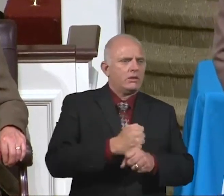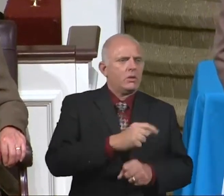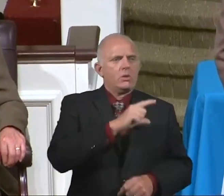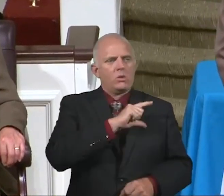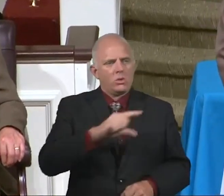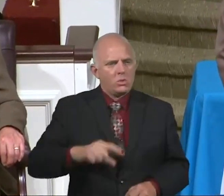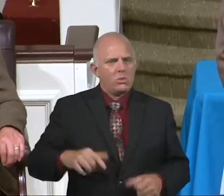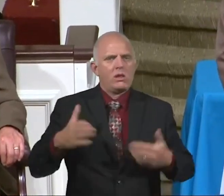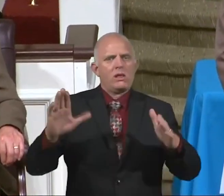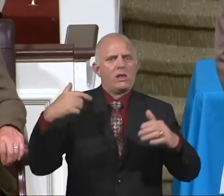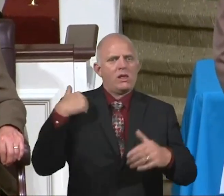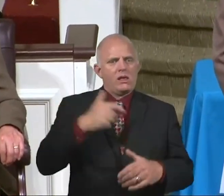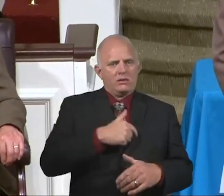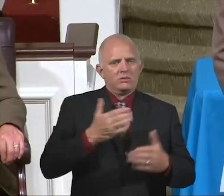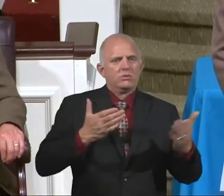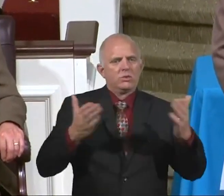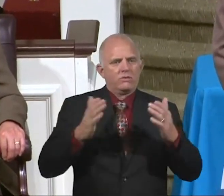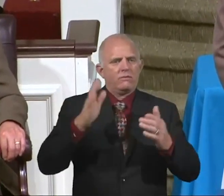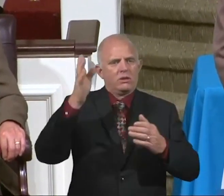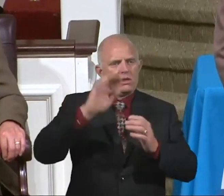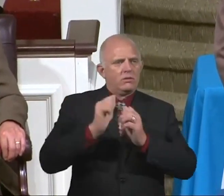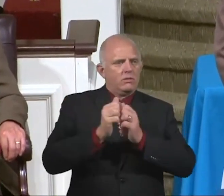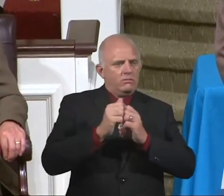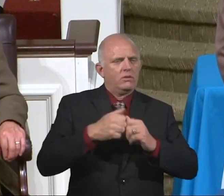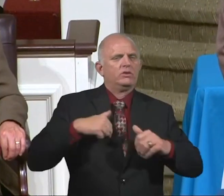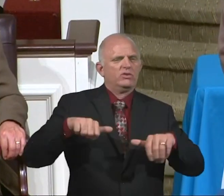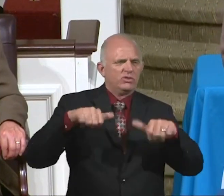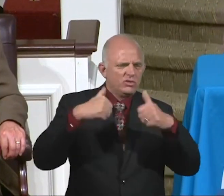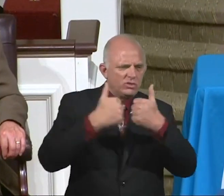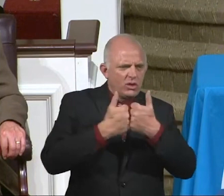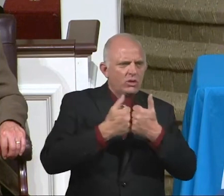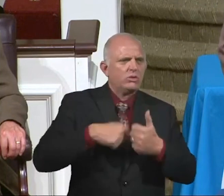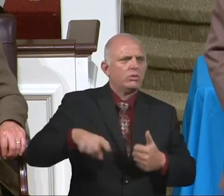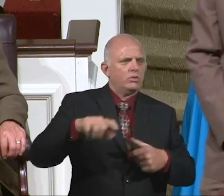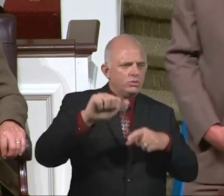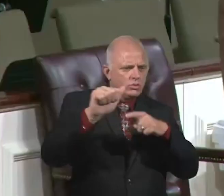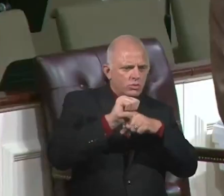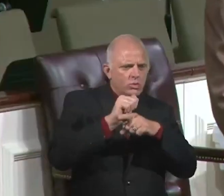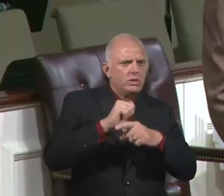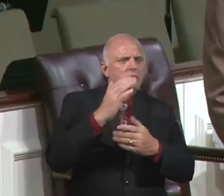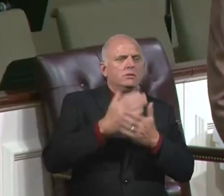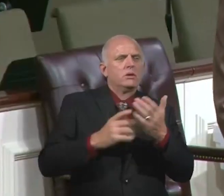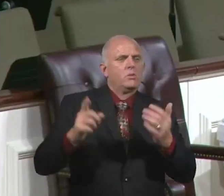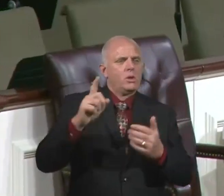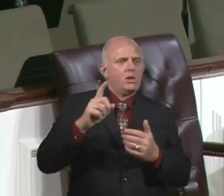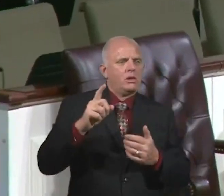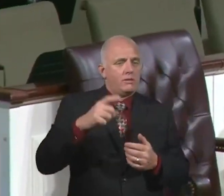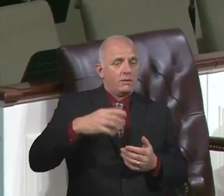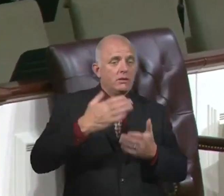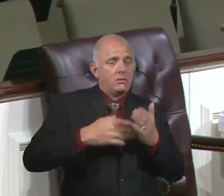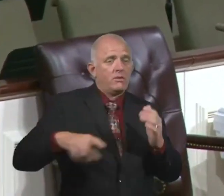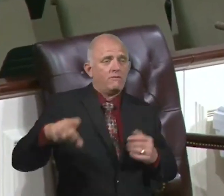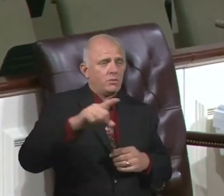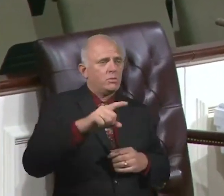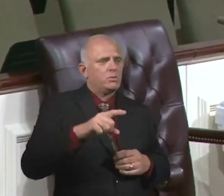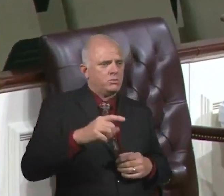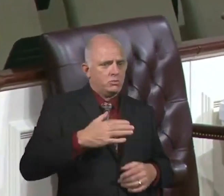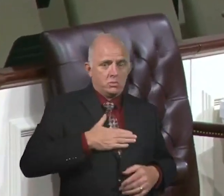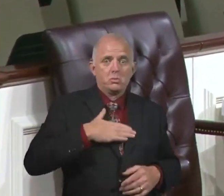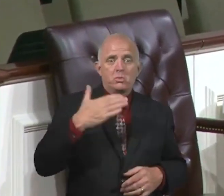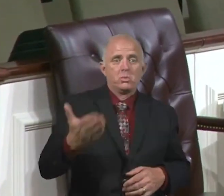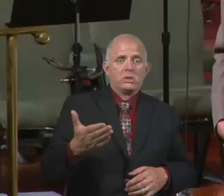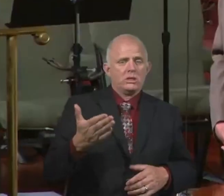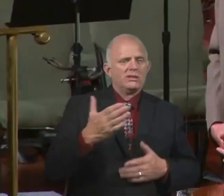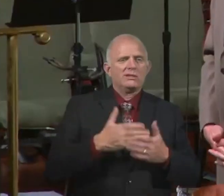God together. I've been challenged you to disciple someone and some of you do and some of you have no interest in it and I don't understand it.